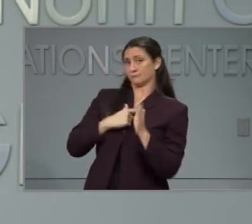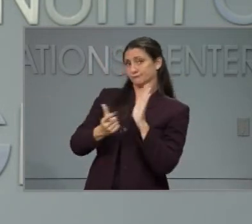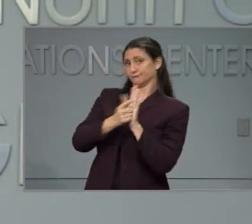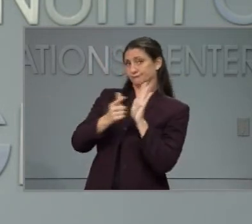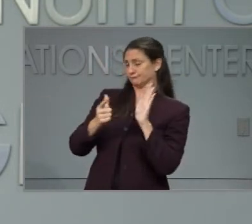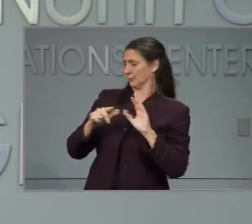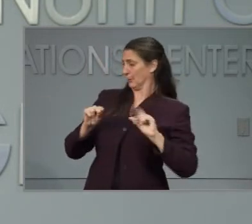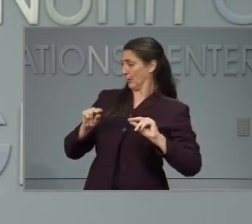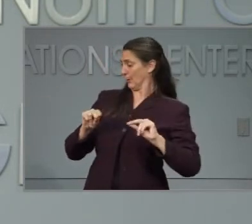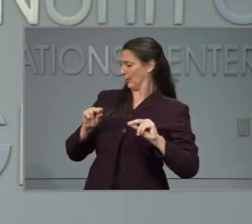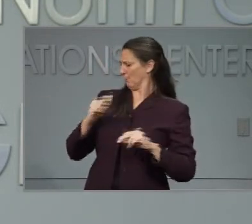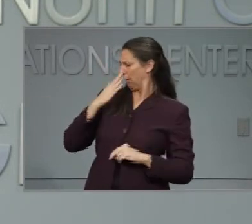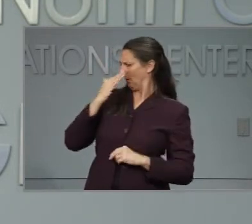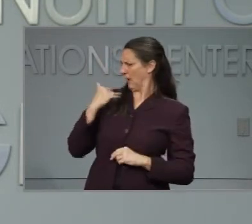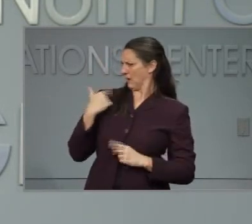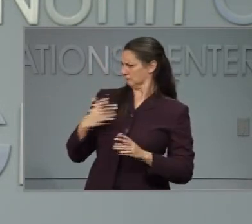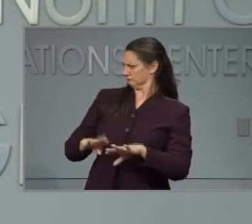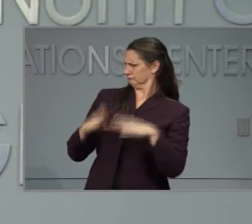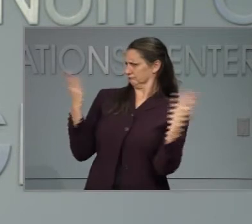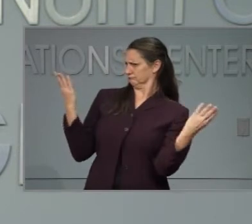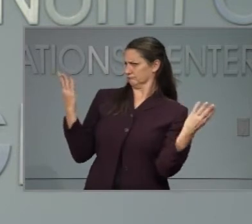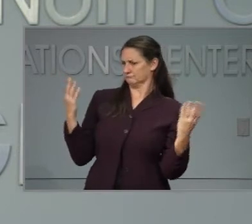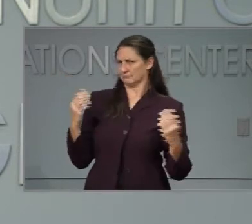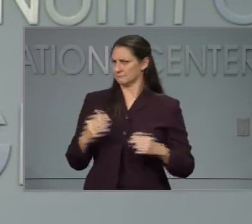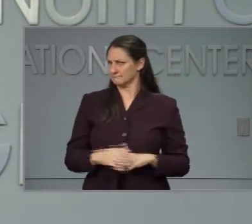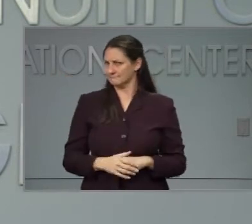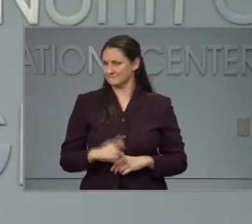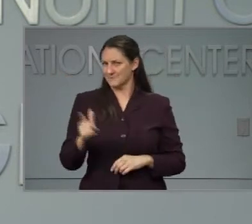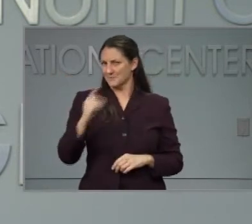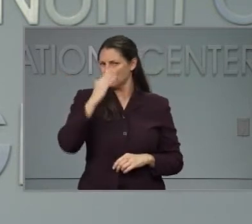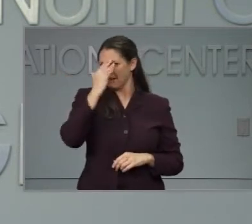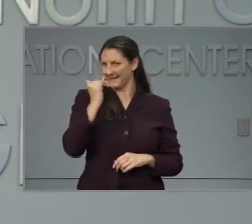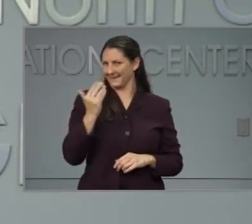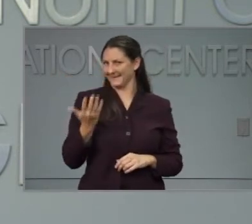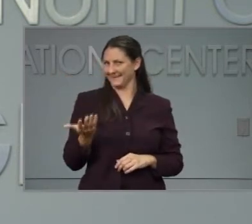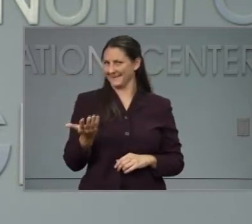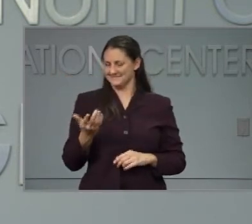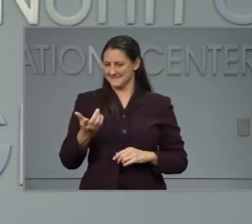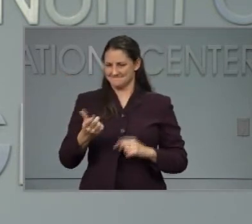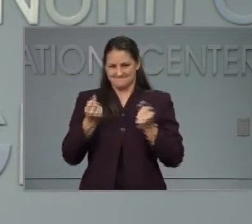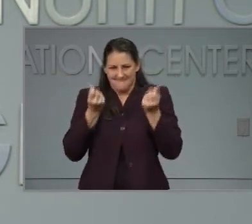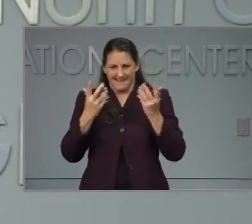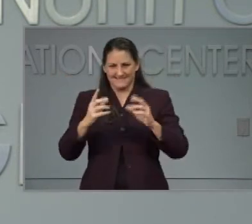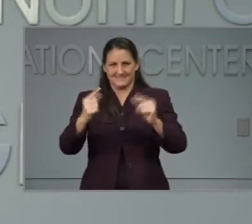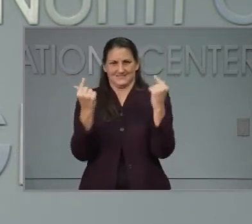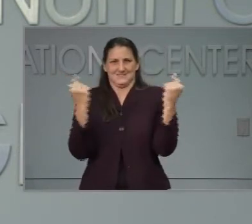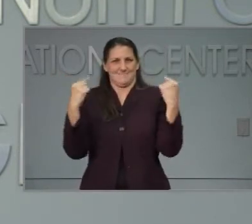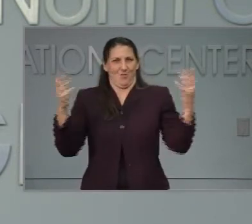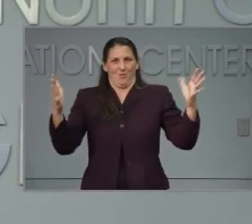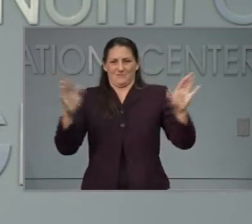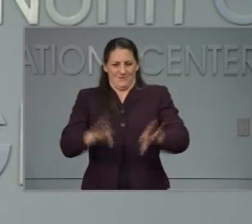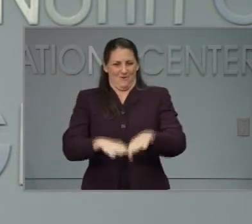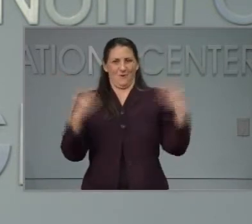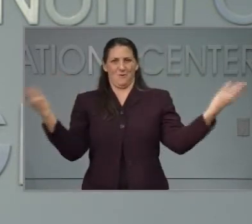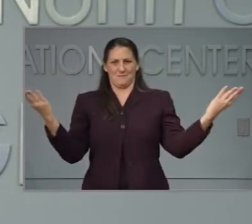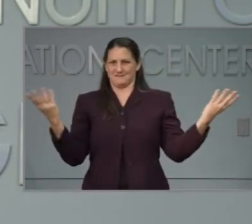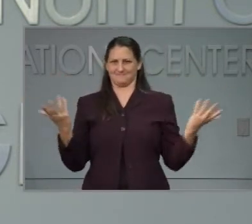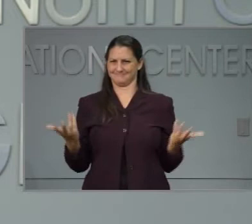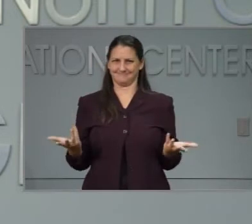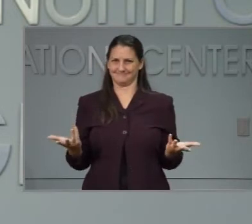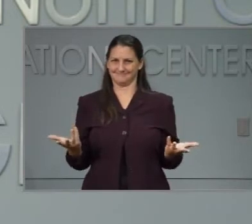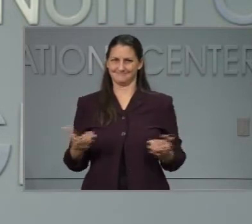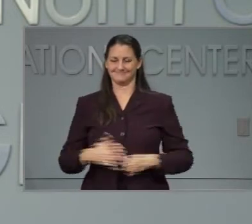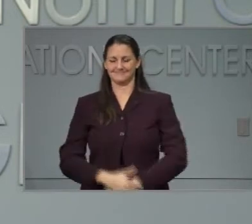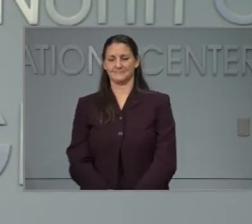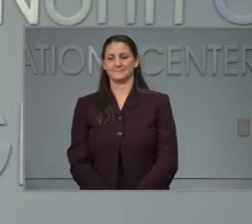time in enforcement of that if many gyms were opening before you allowed them to open with this order? First, a lot of